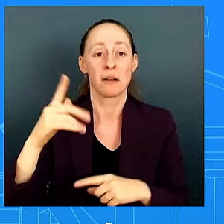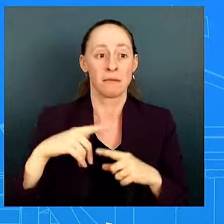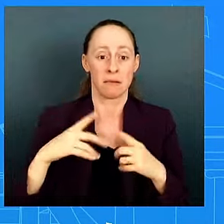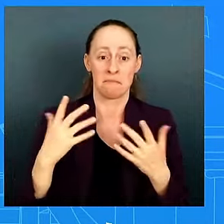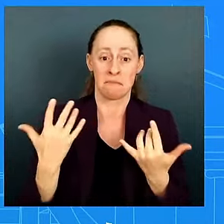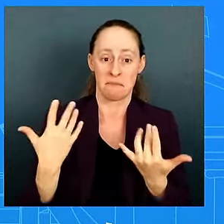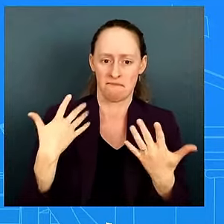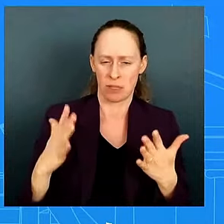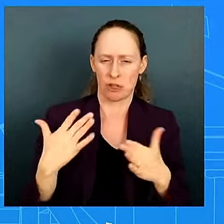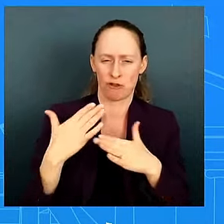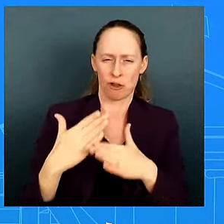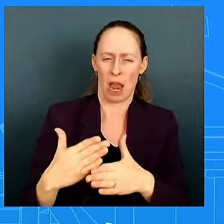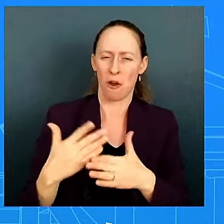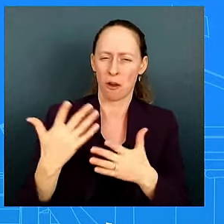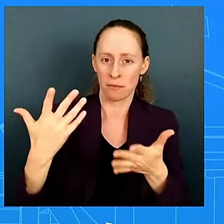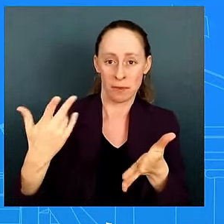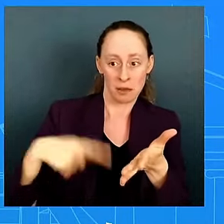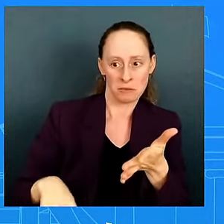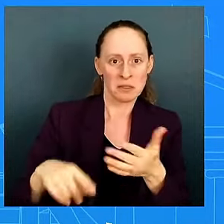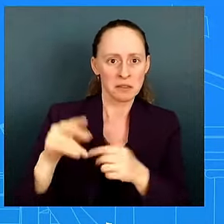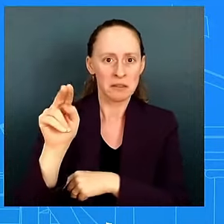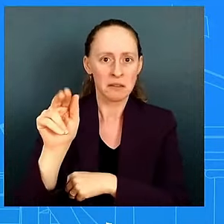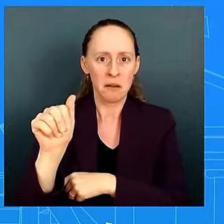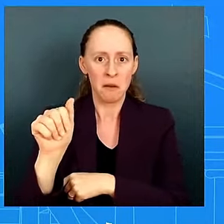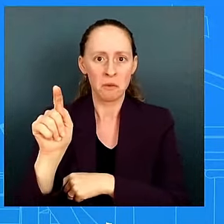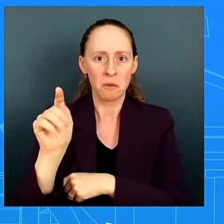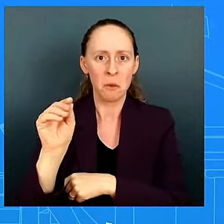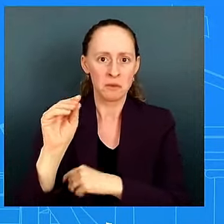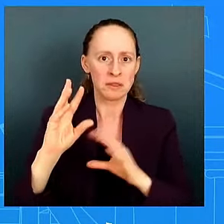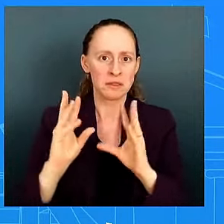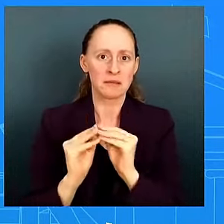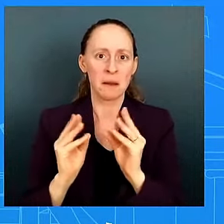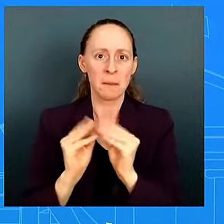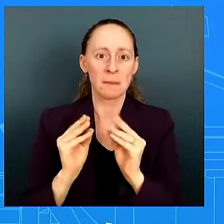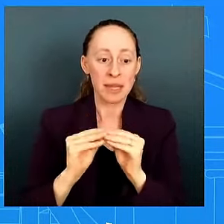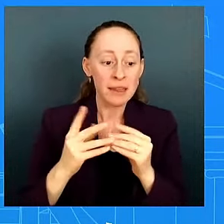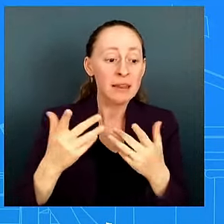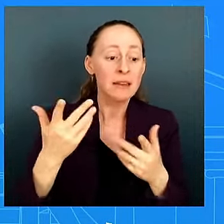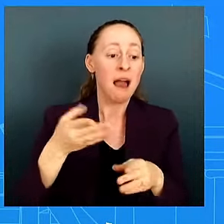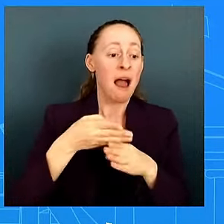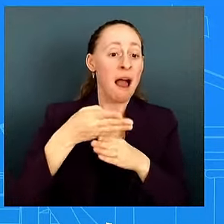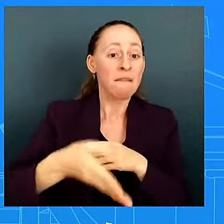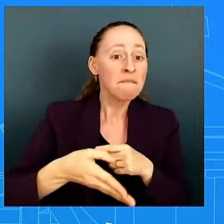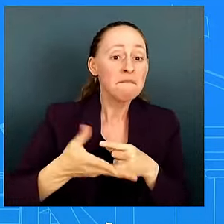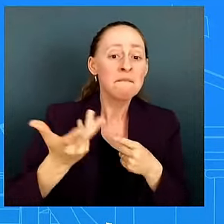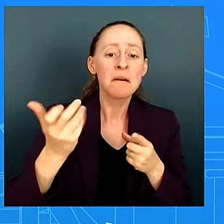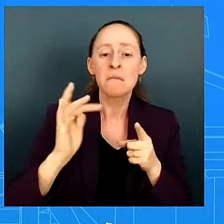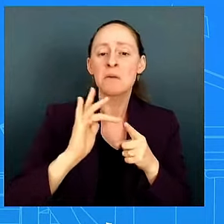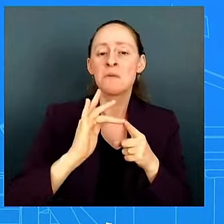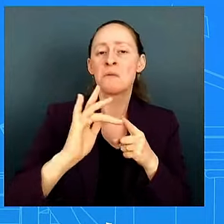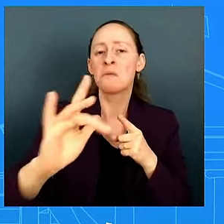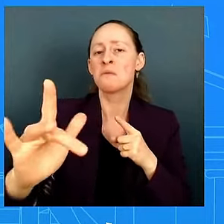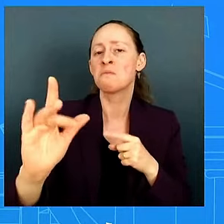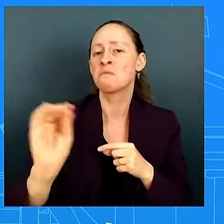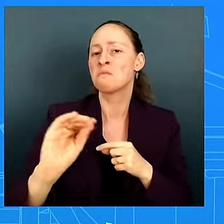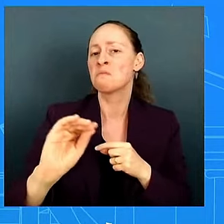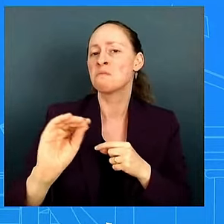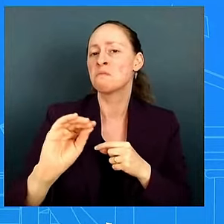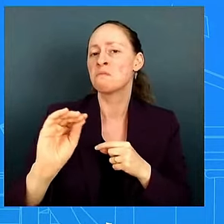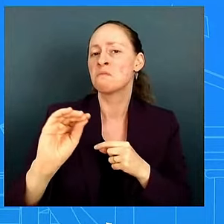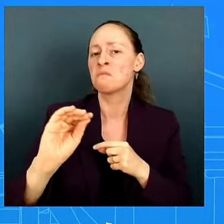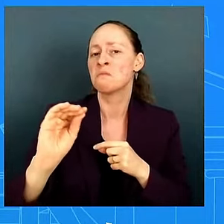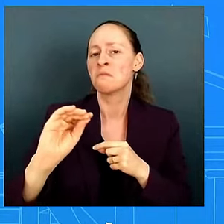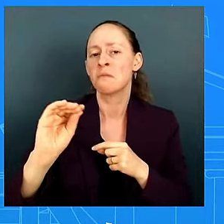there's going to be a nato summit next week so i can't don't have anything to share beyond that but the president will be out there talking directly to the american people